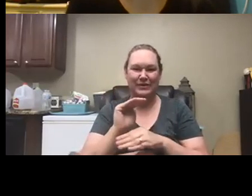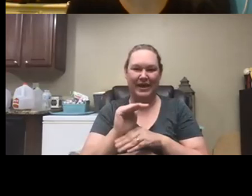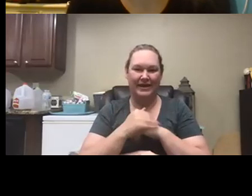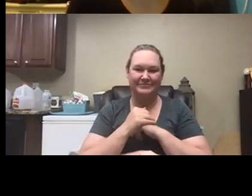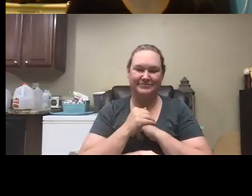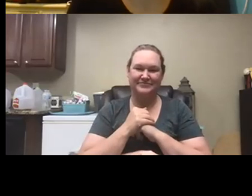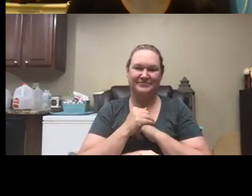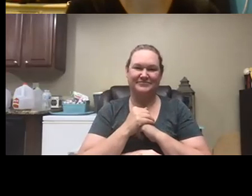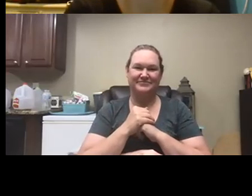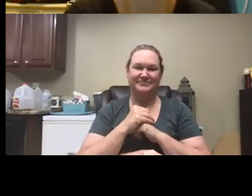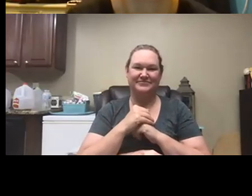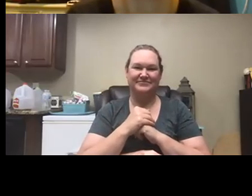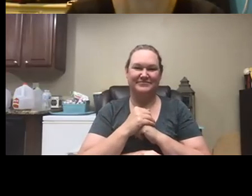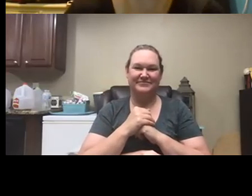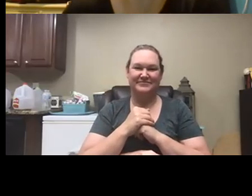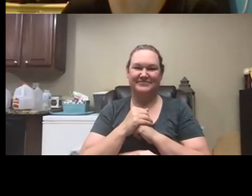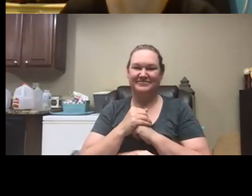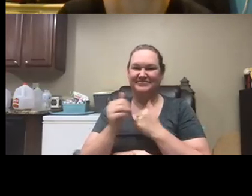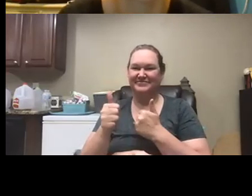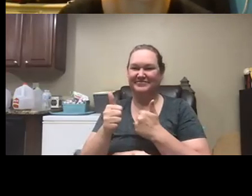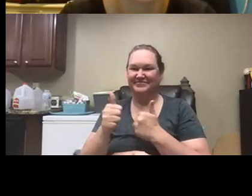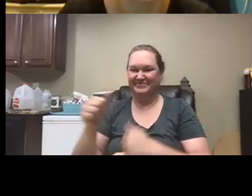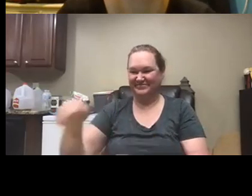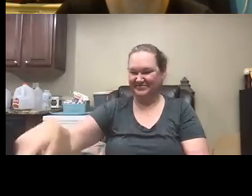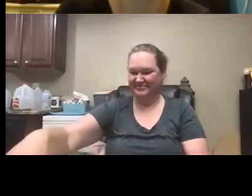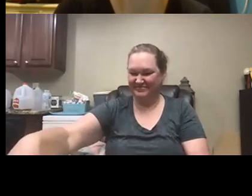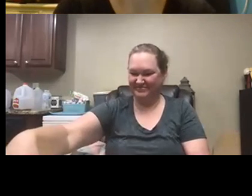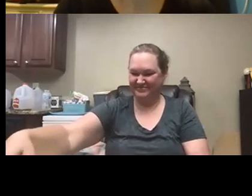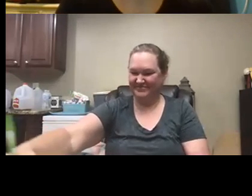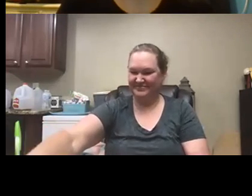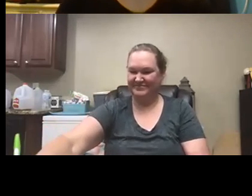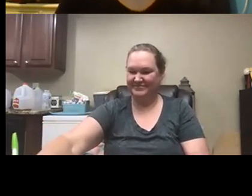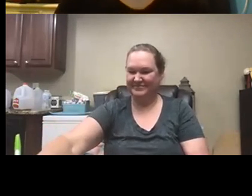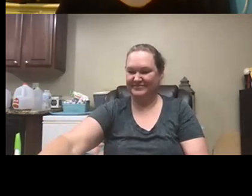yes thank you for the lesson tonight oh very welcome